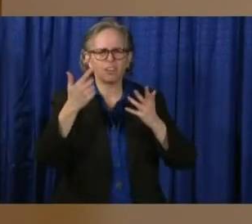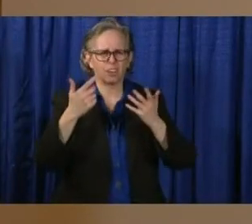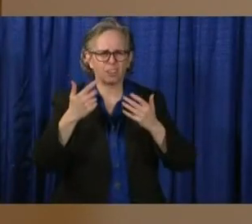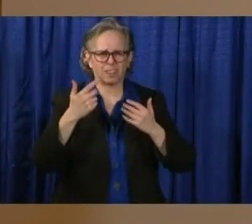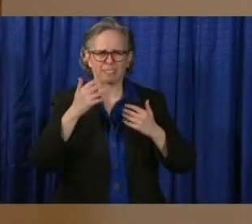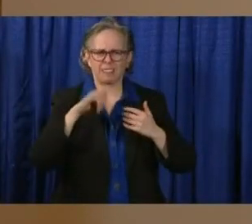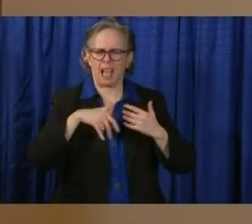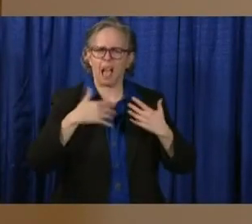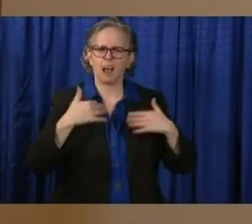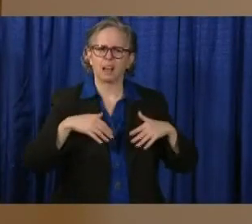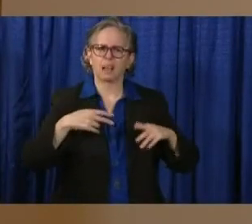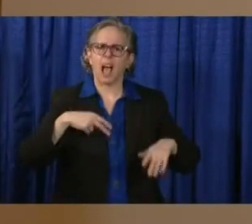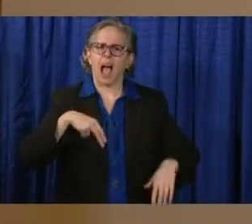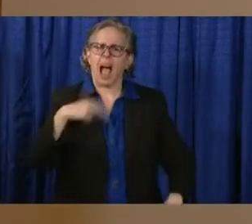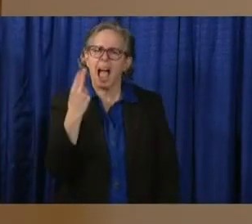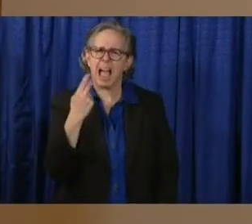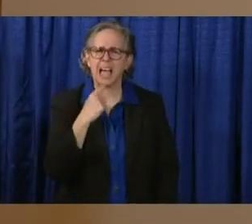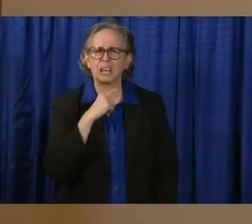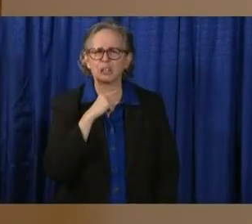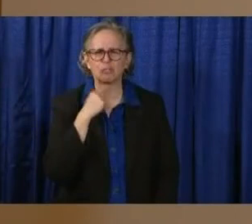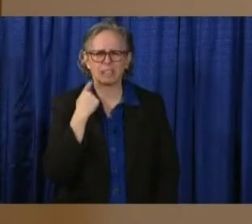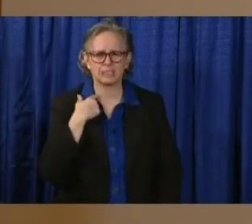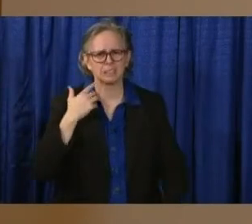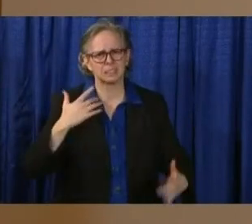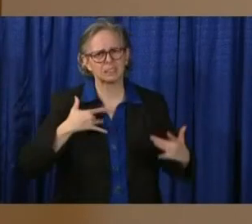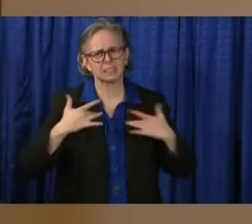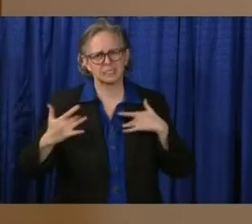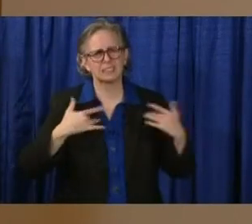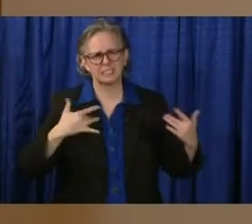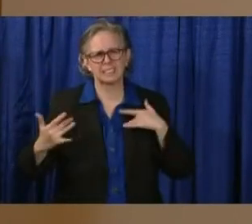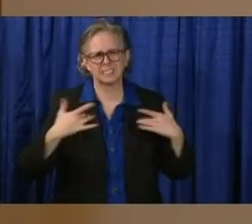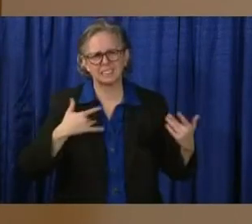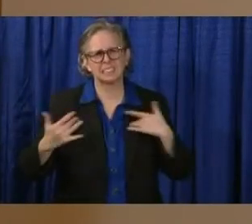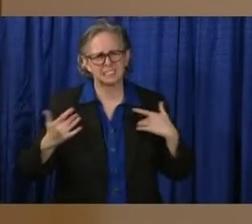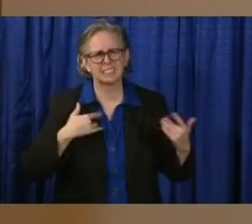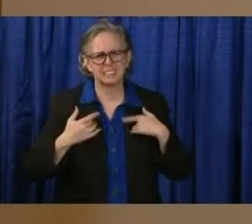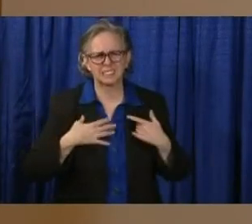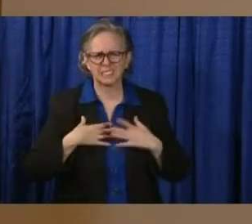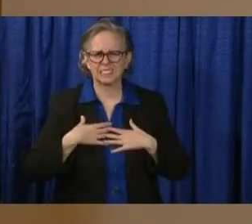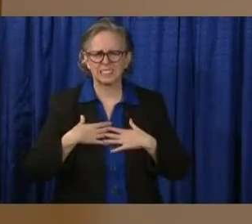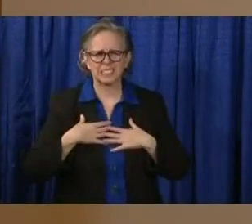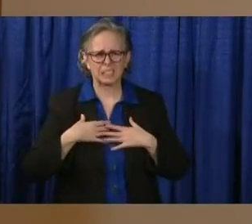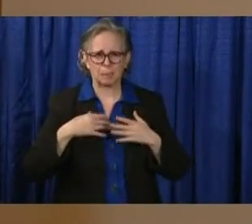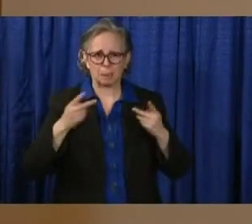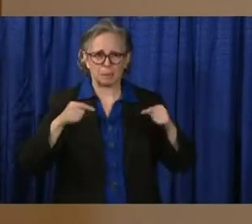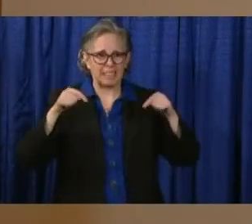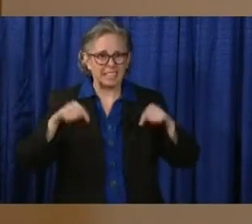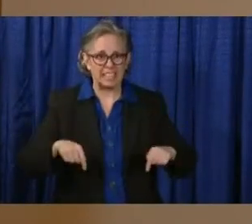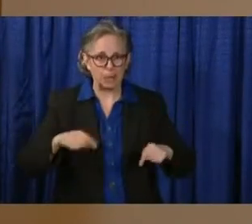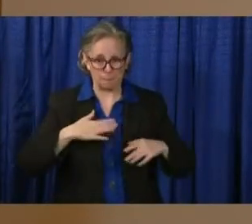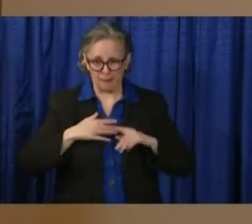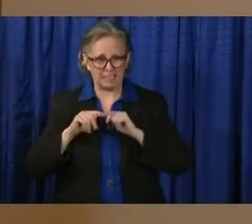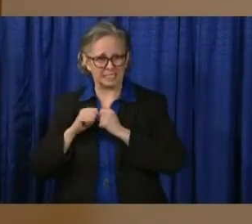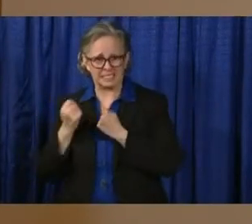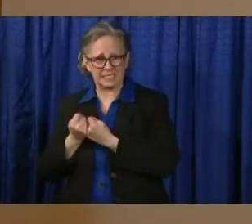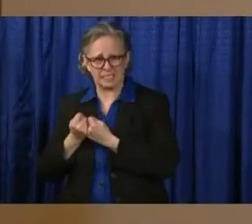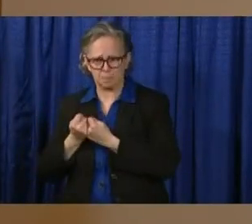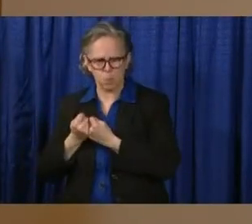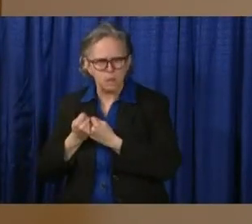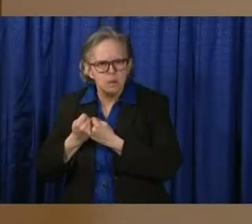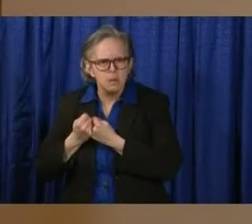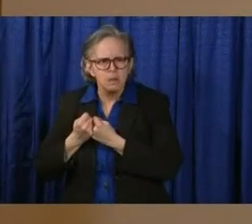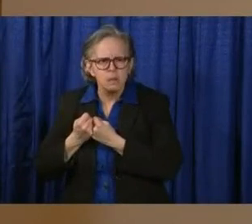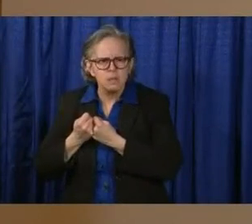vulnerable. I have to say, folks, in our teams, we've doubled down. We have strike teams whose only focus